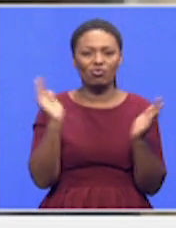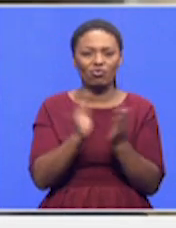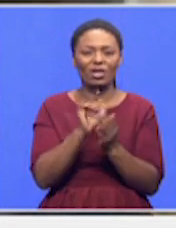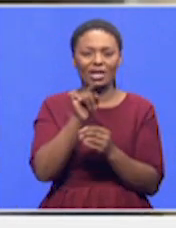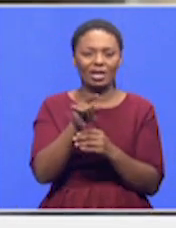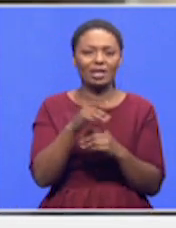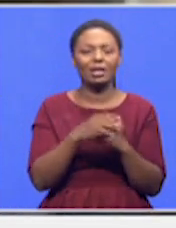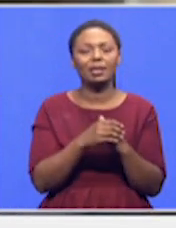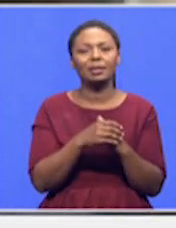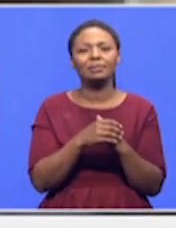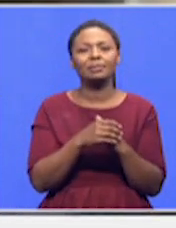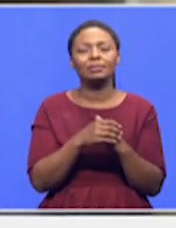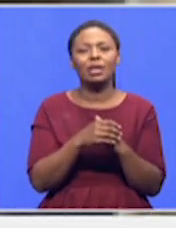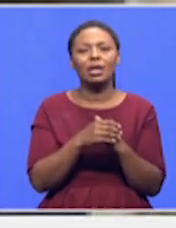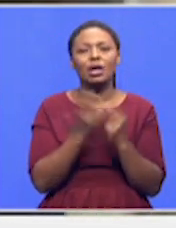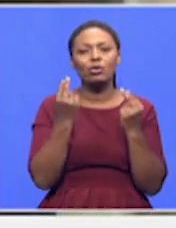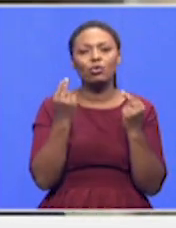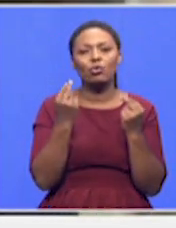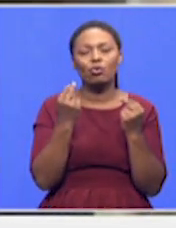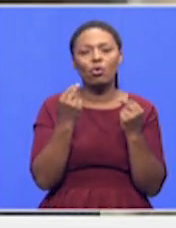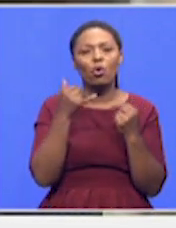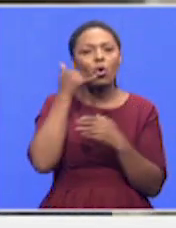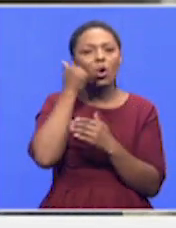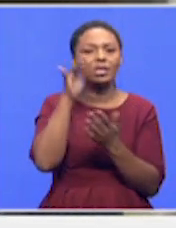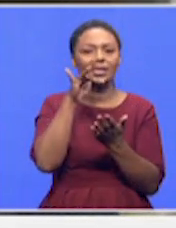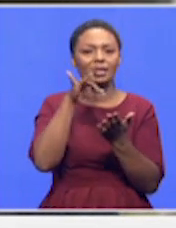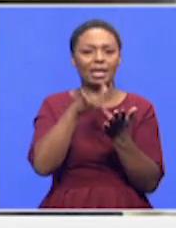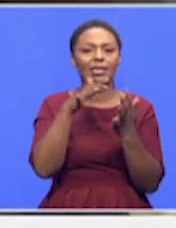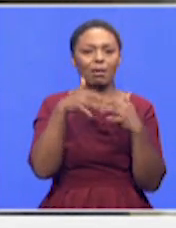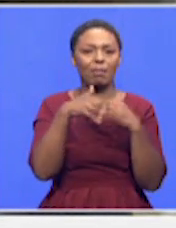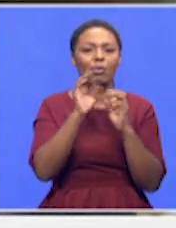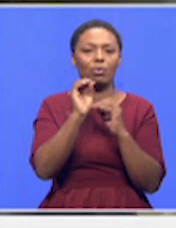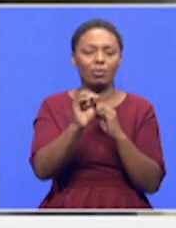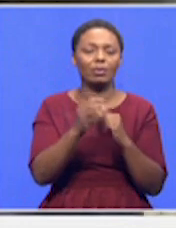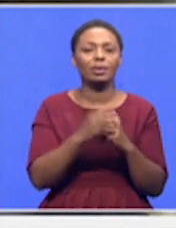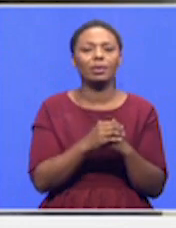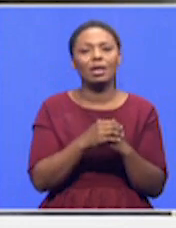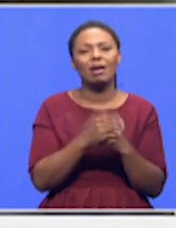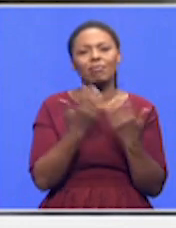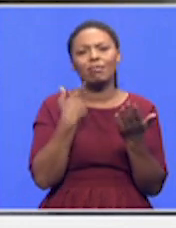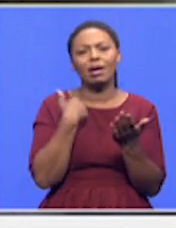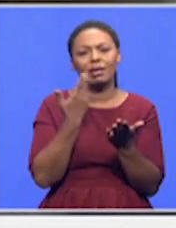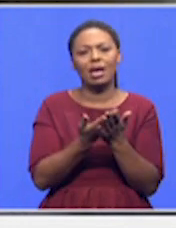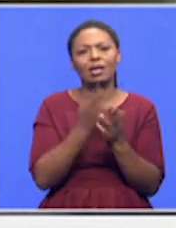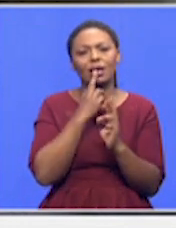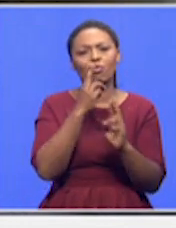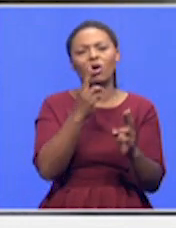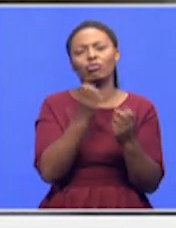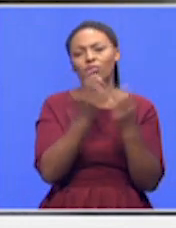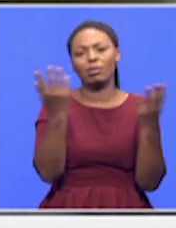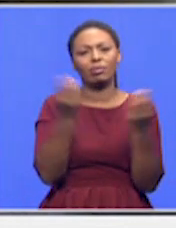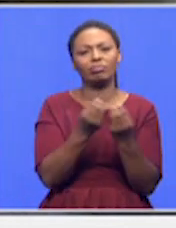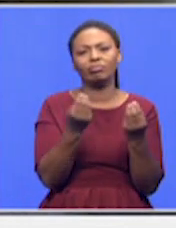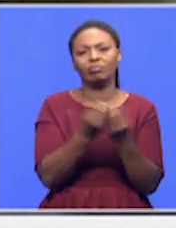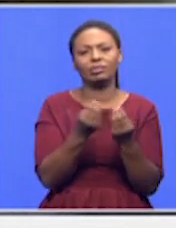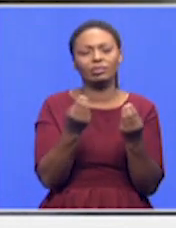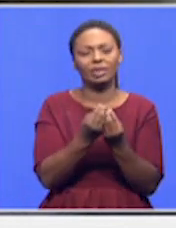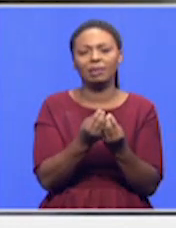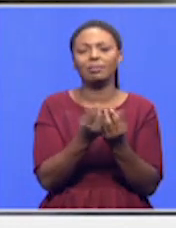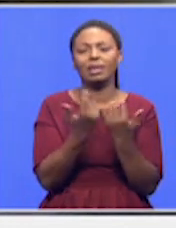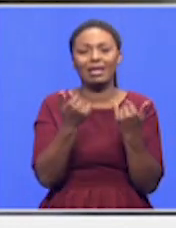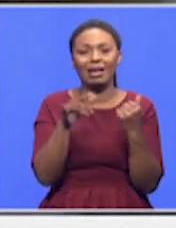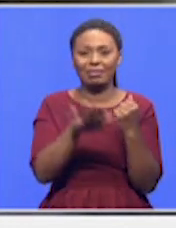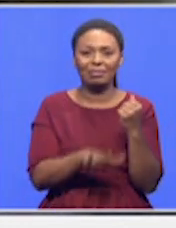new call center. So I can report to you, Ulrich. Around there,